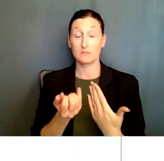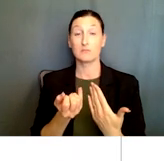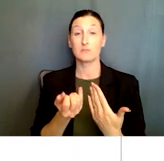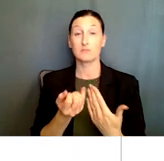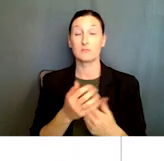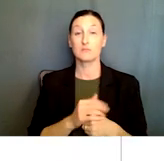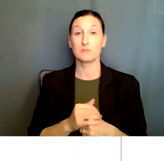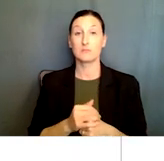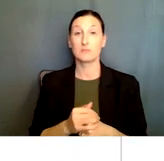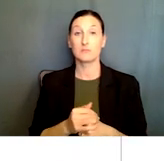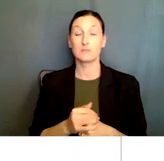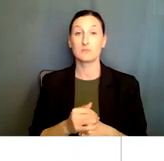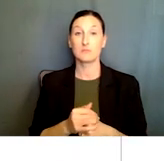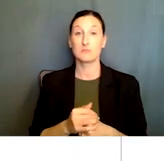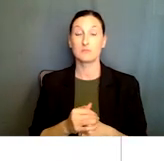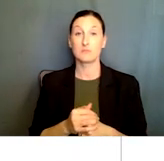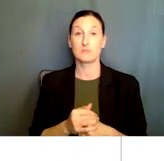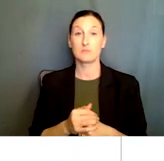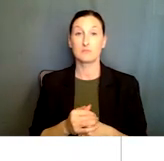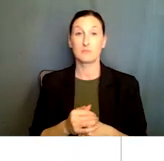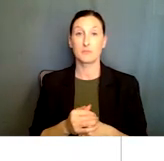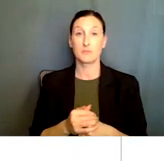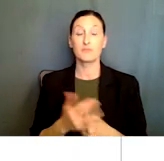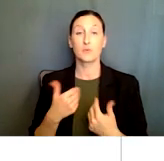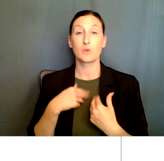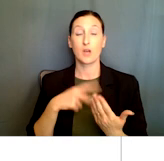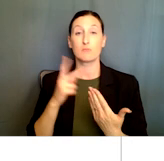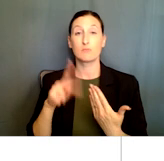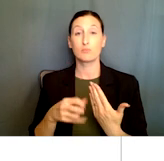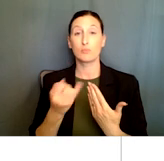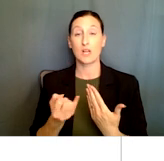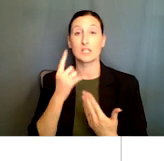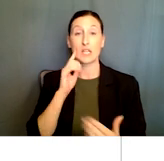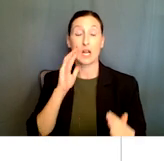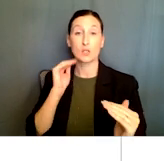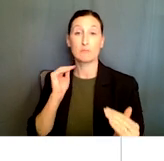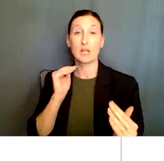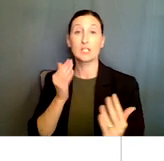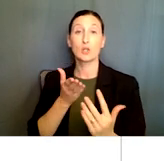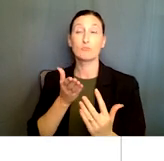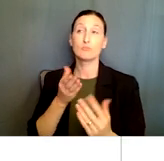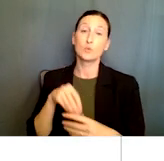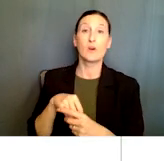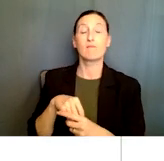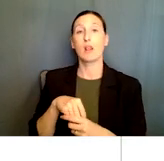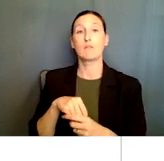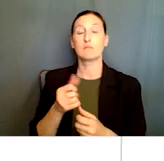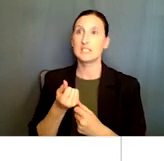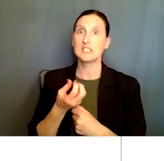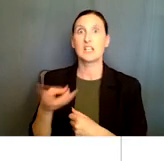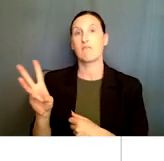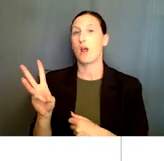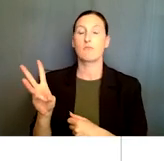Essentially, there are projects that are expected to involve several size